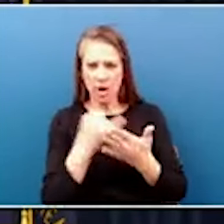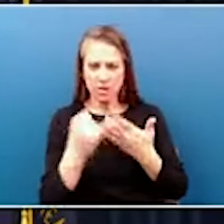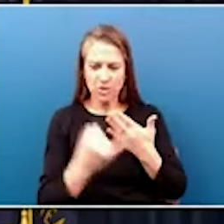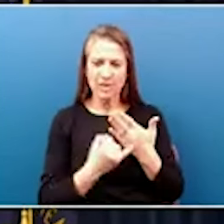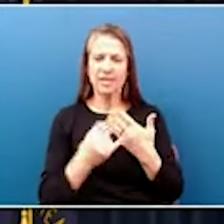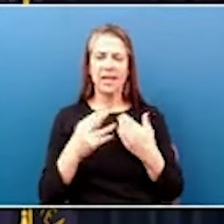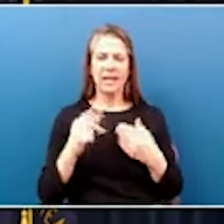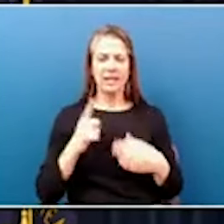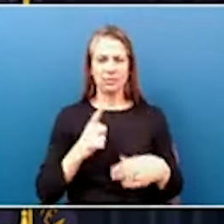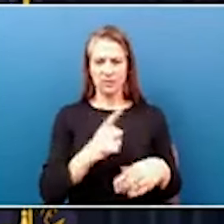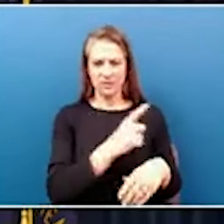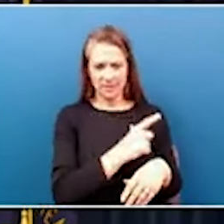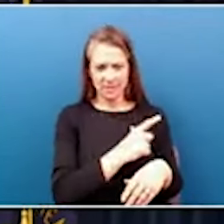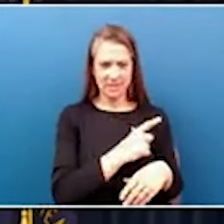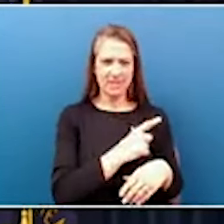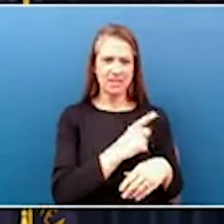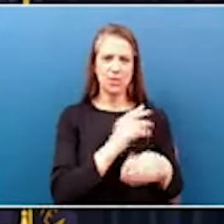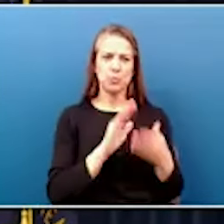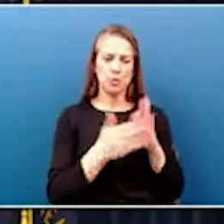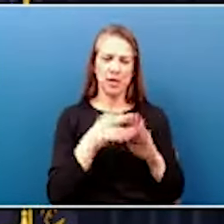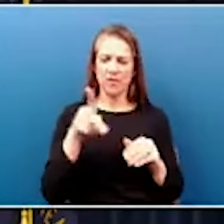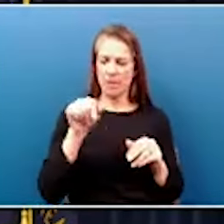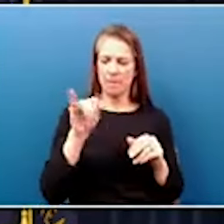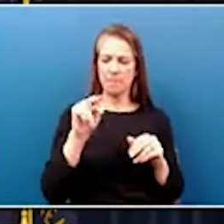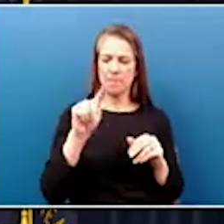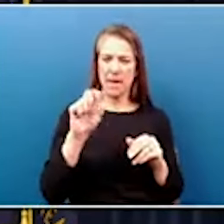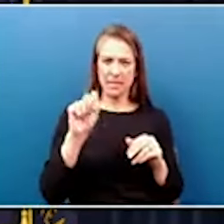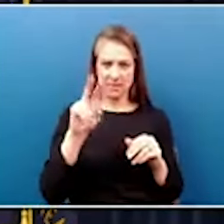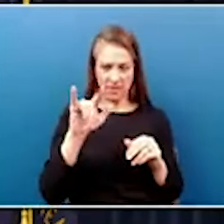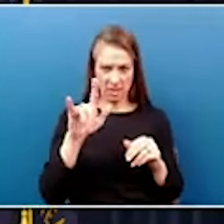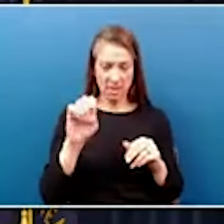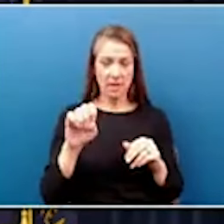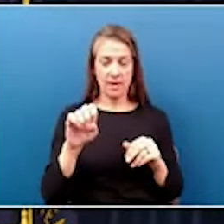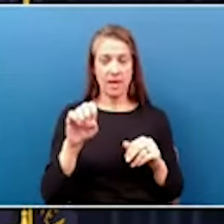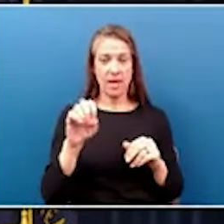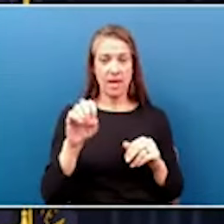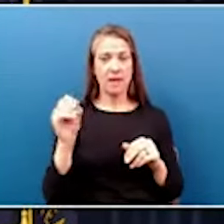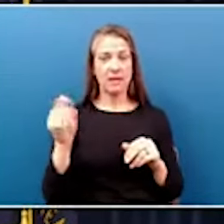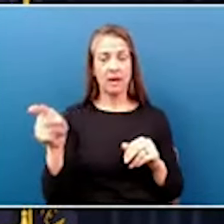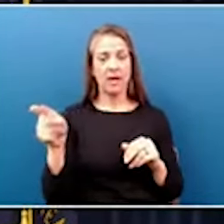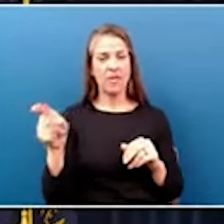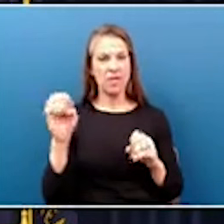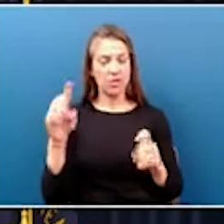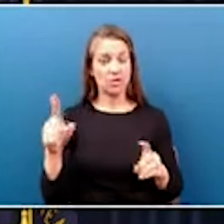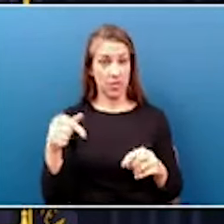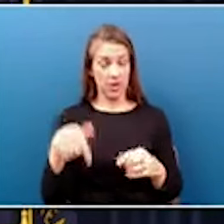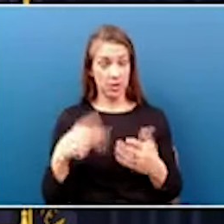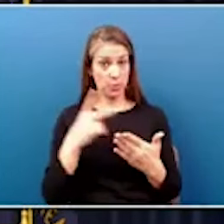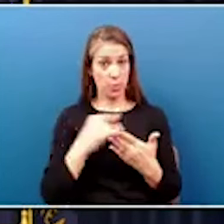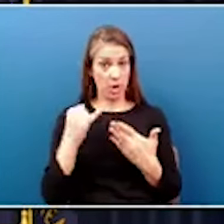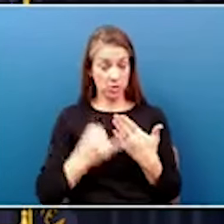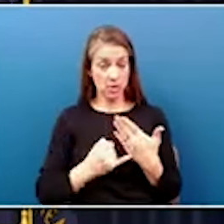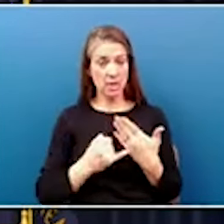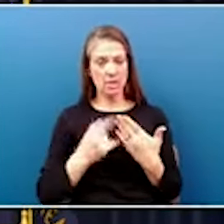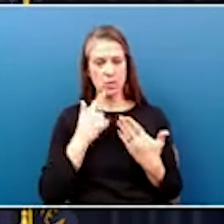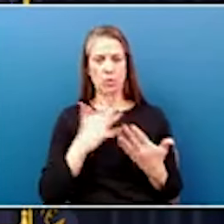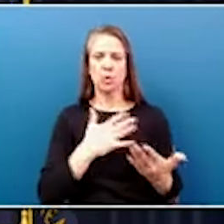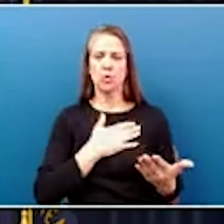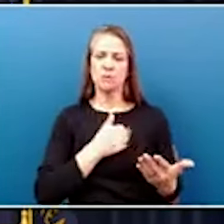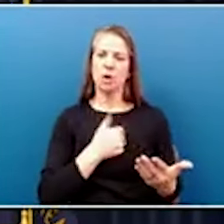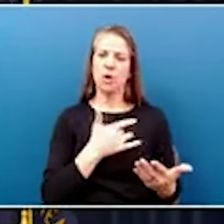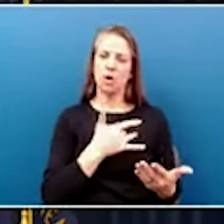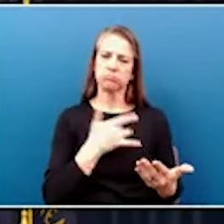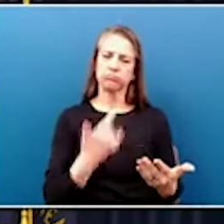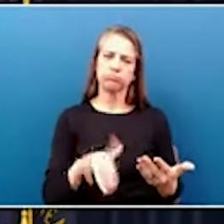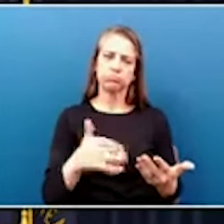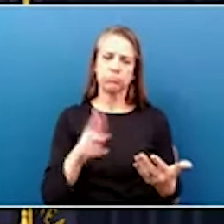and the community of Paintsville, and my Paintsville Board of Education. This project is near and dear to my heart because I'm